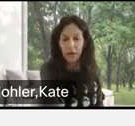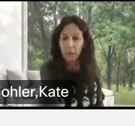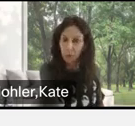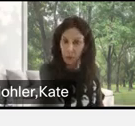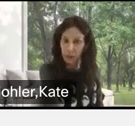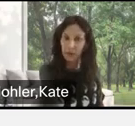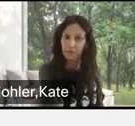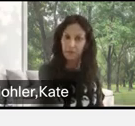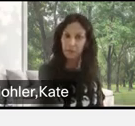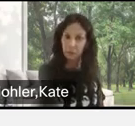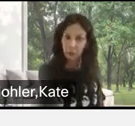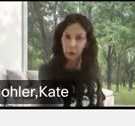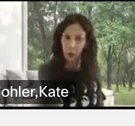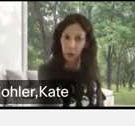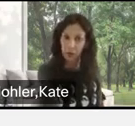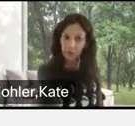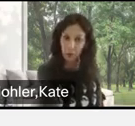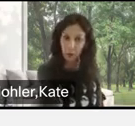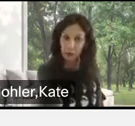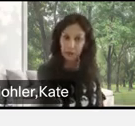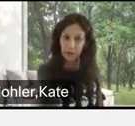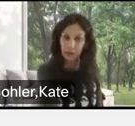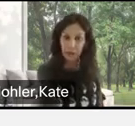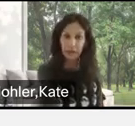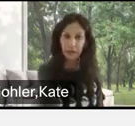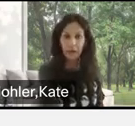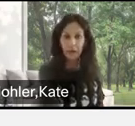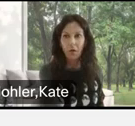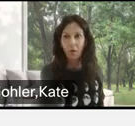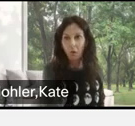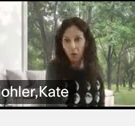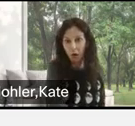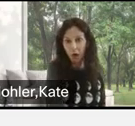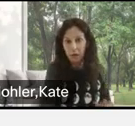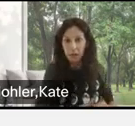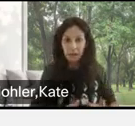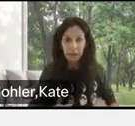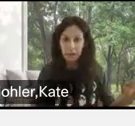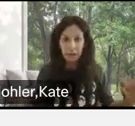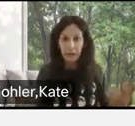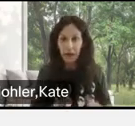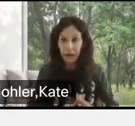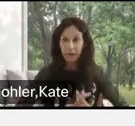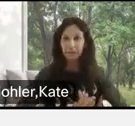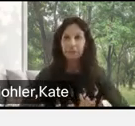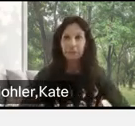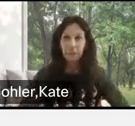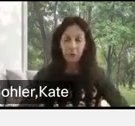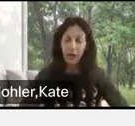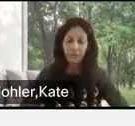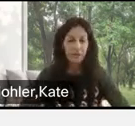if that is cropping a physical door open for more people to come in or. Uh,